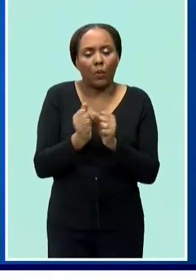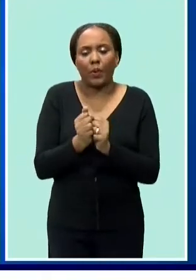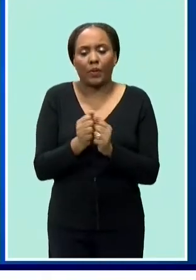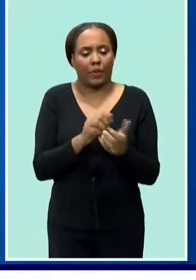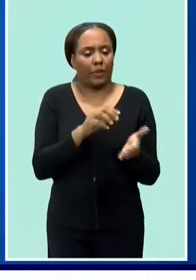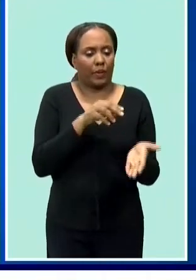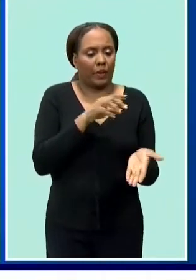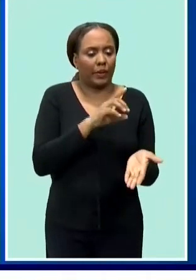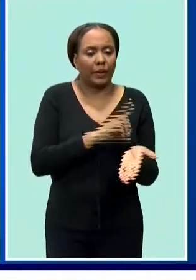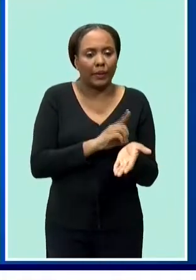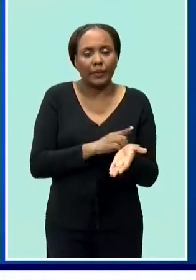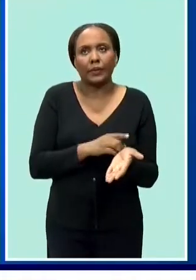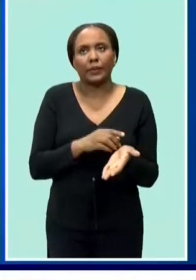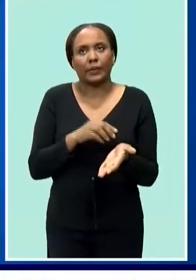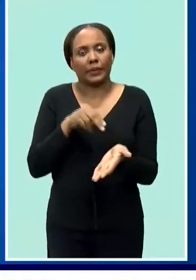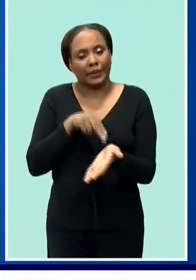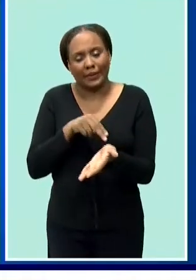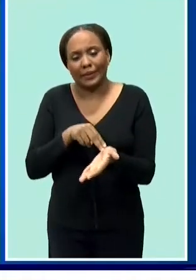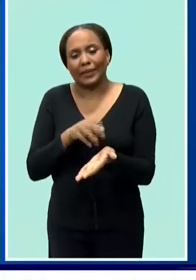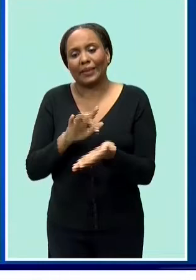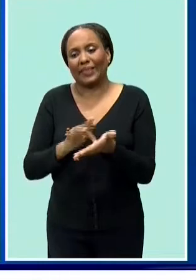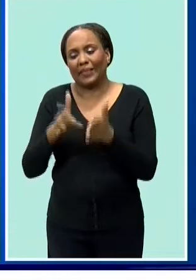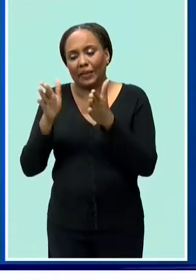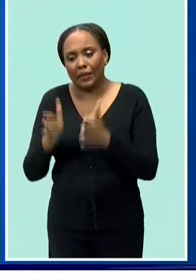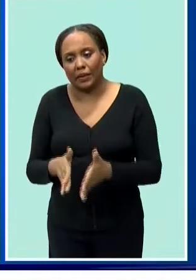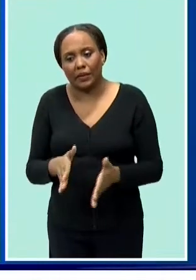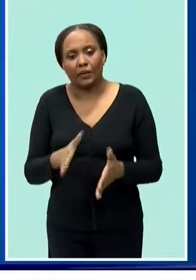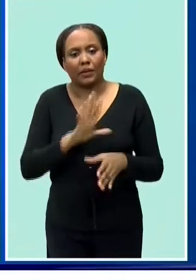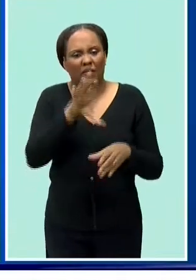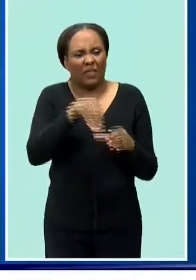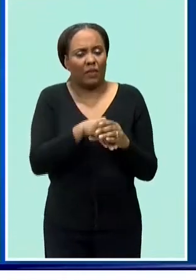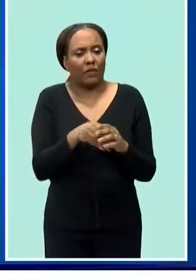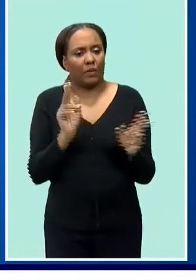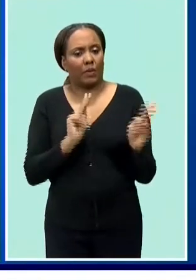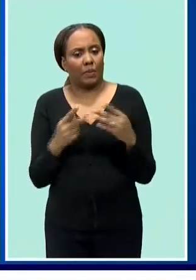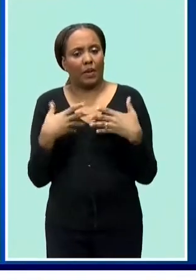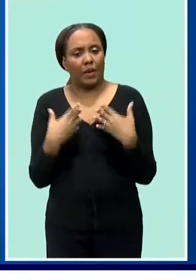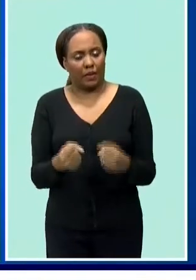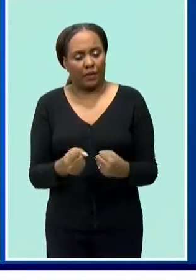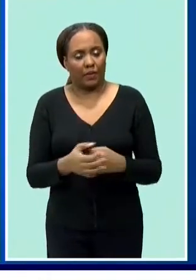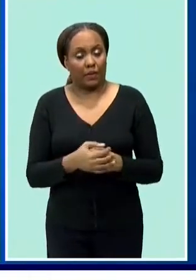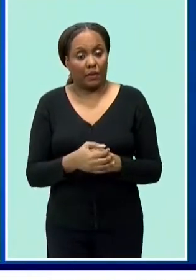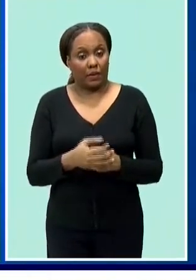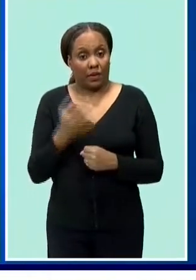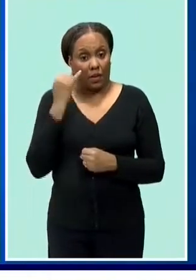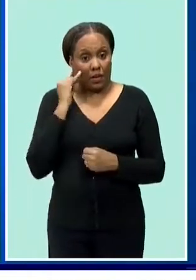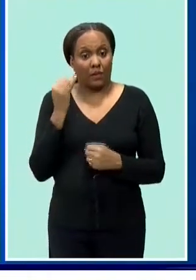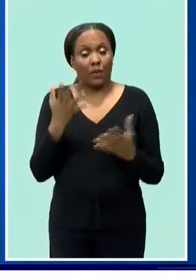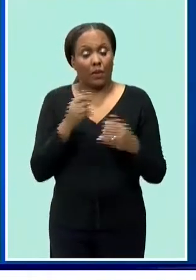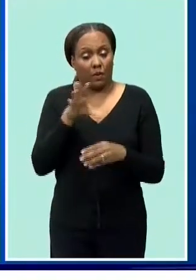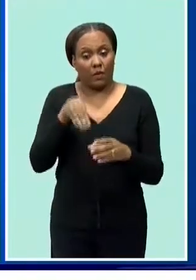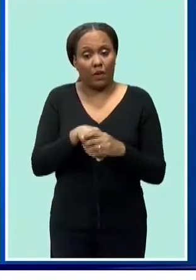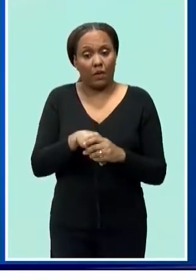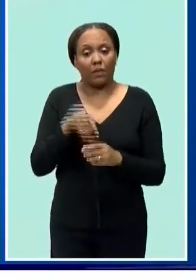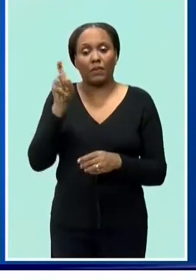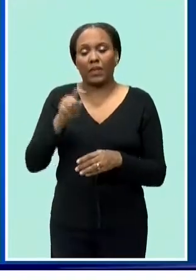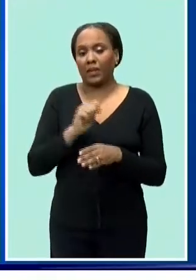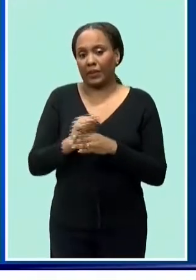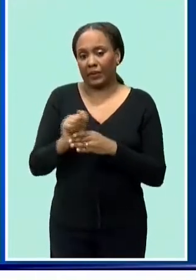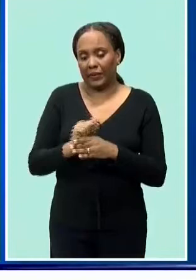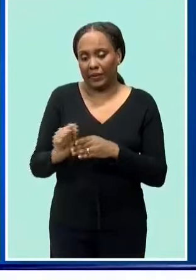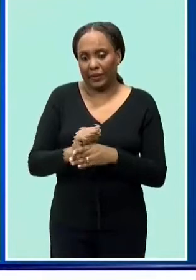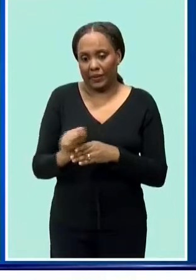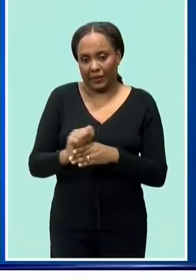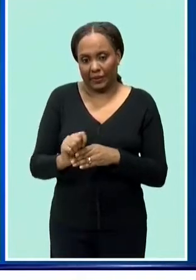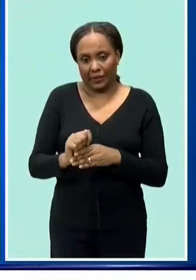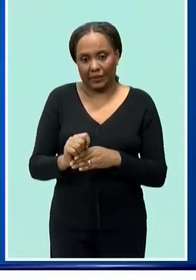those those persons will be actually participating with the patient's health the training is required as part of the ministry of health's policy lorna